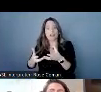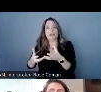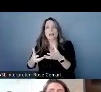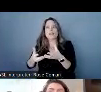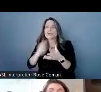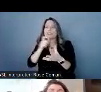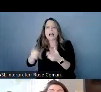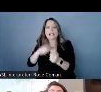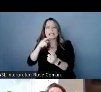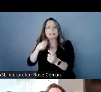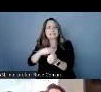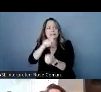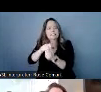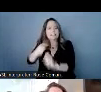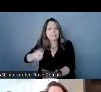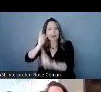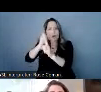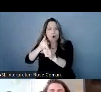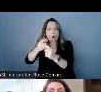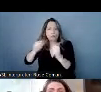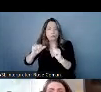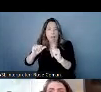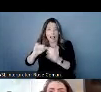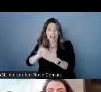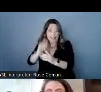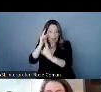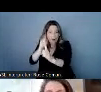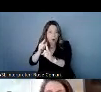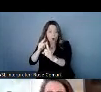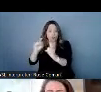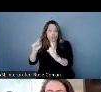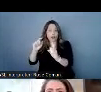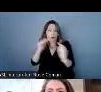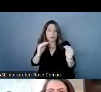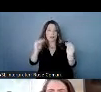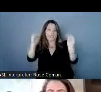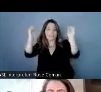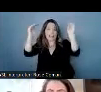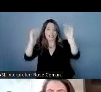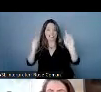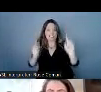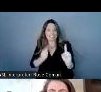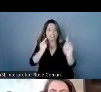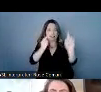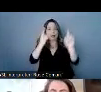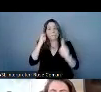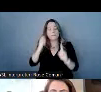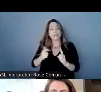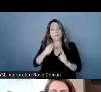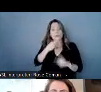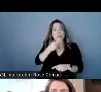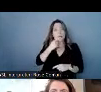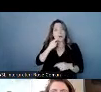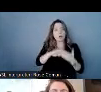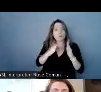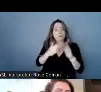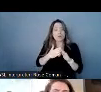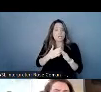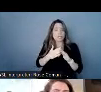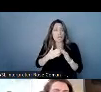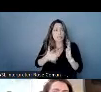reach that should be something that is always moving up as technology advances for the hearing community in the telecommunications world